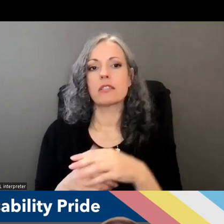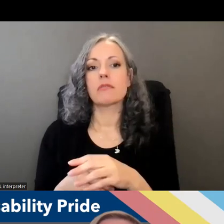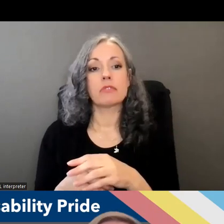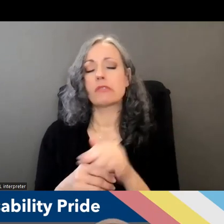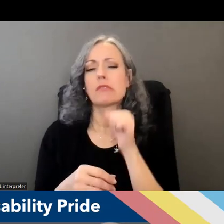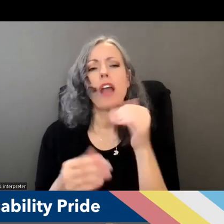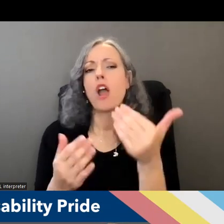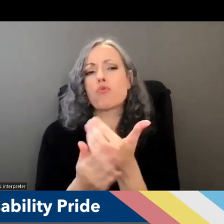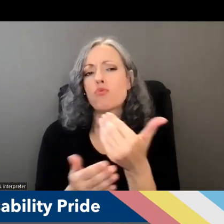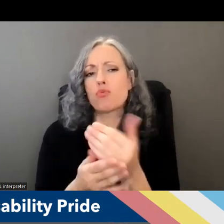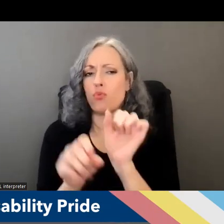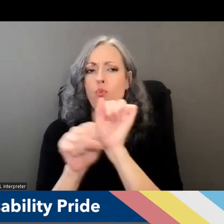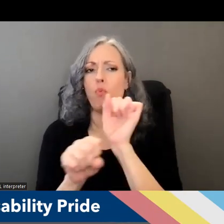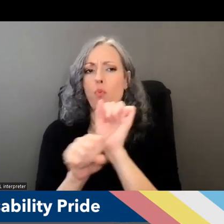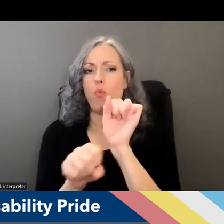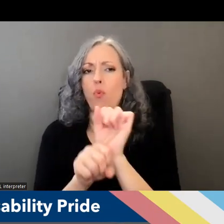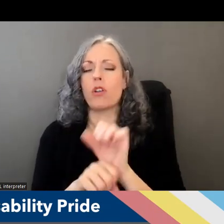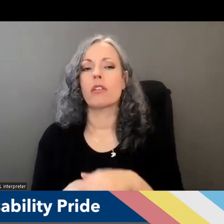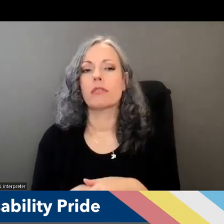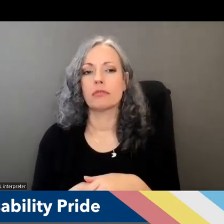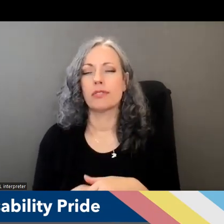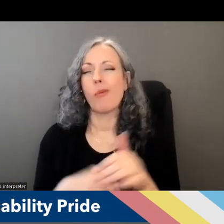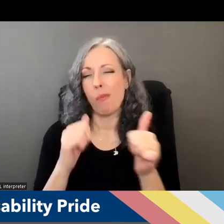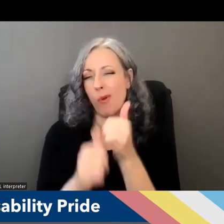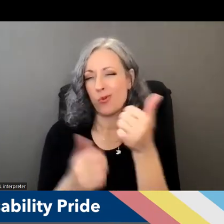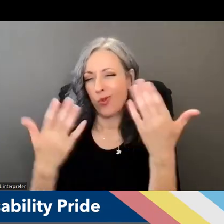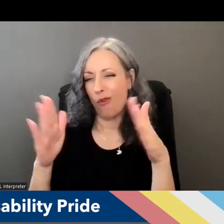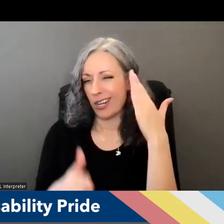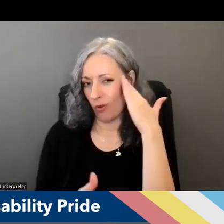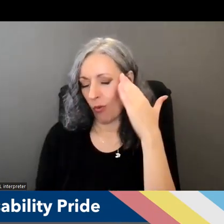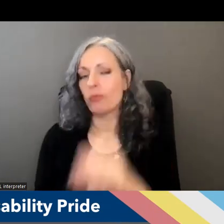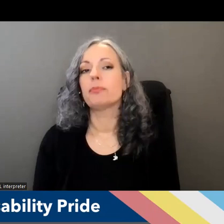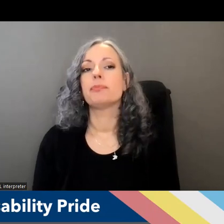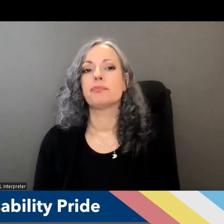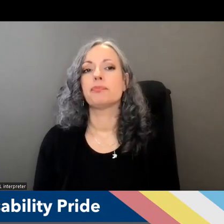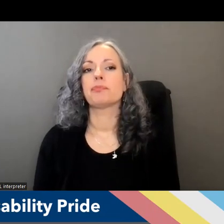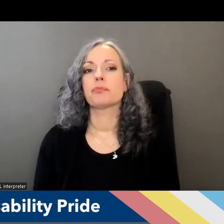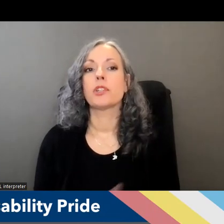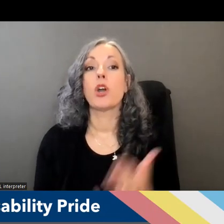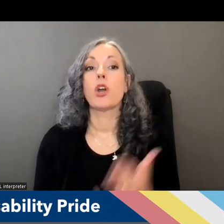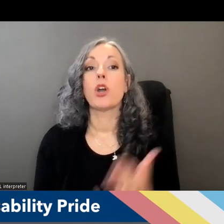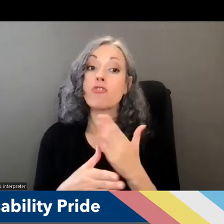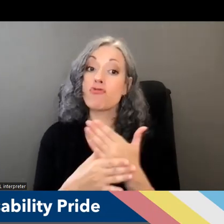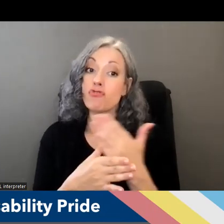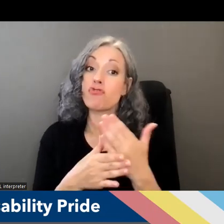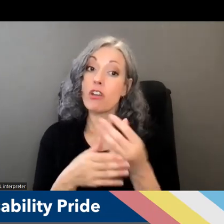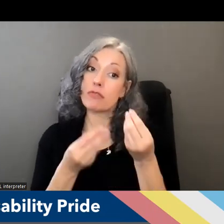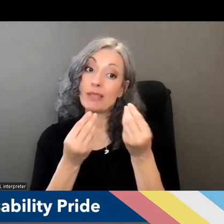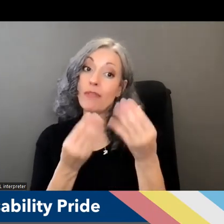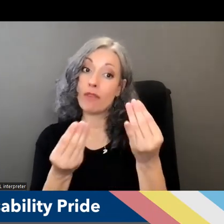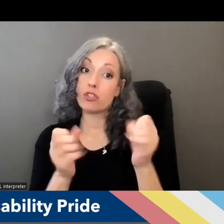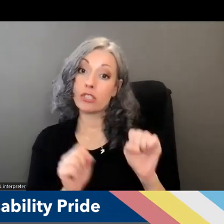new new work to to most of you uh but we did want to share with you an updated slide that shows